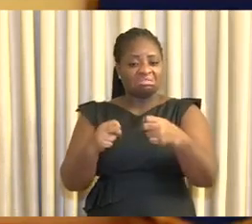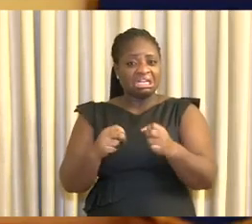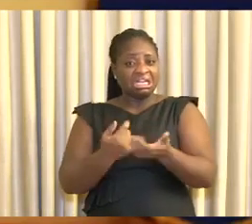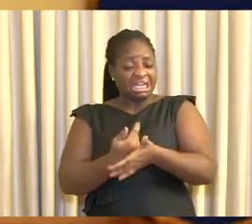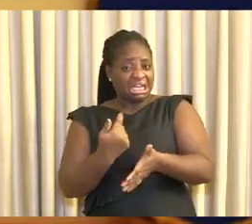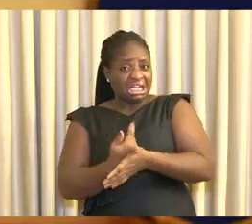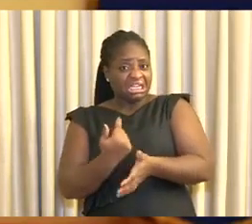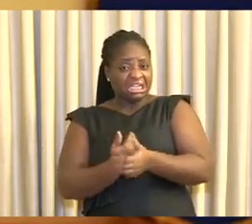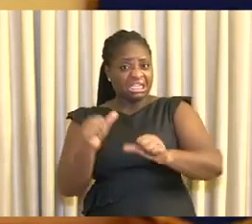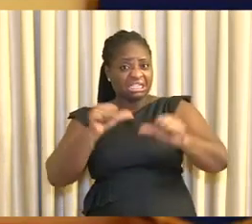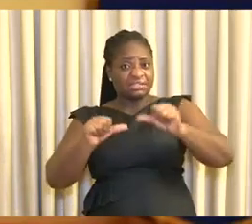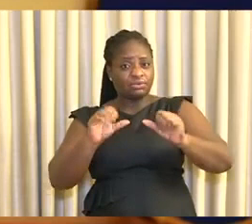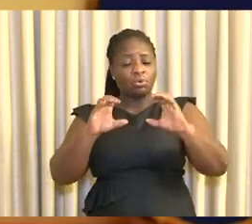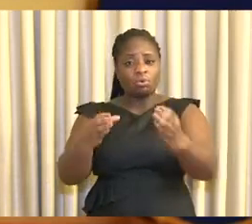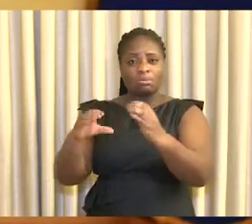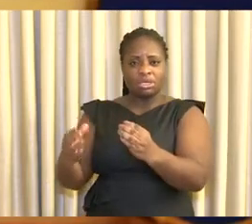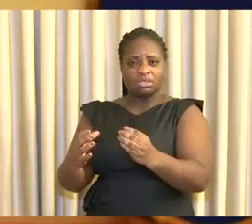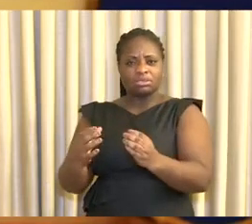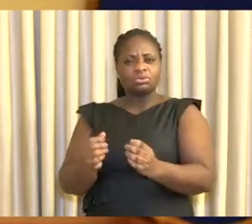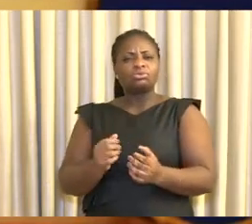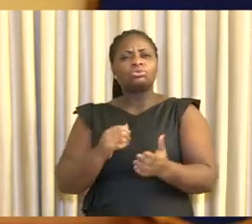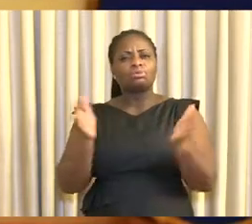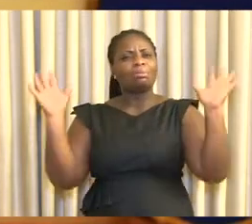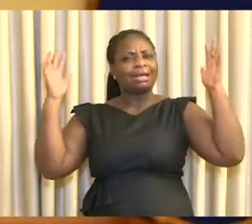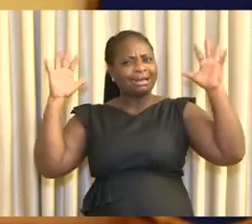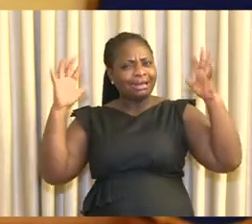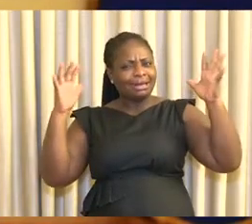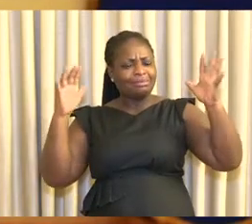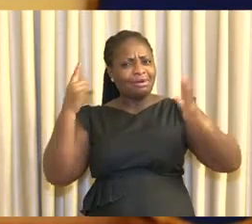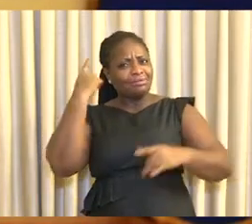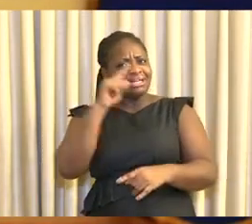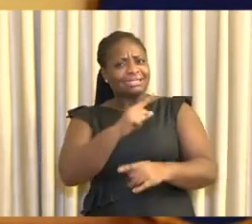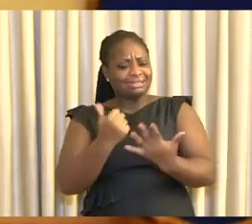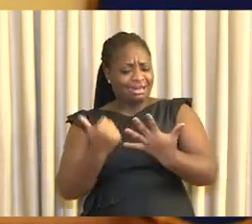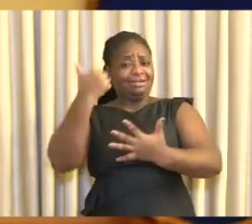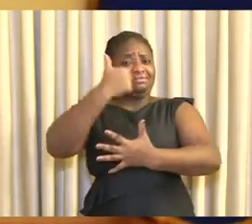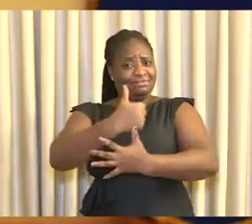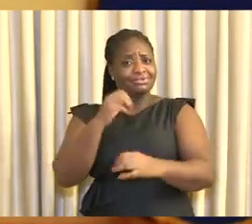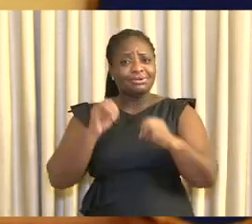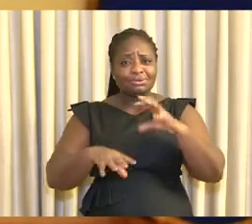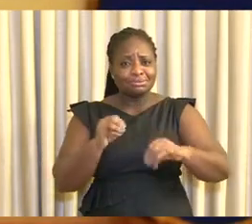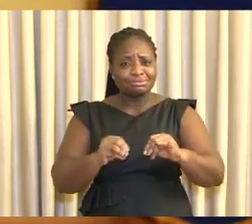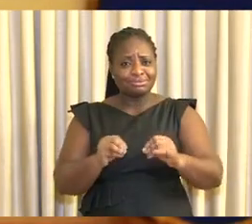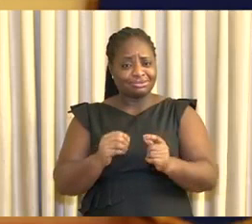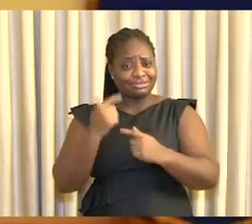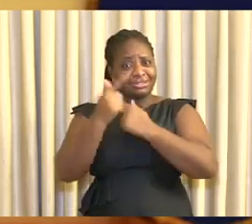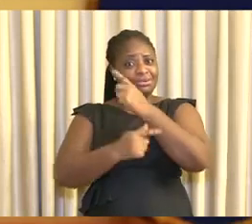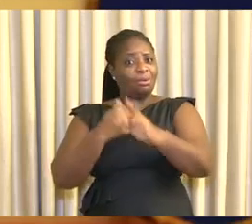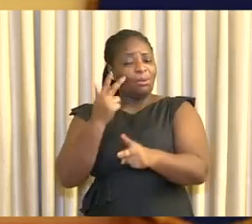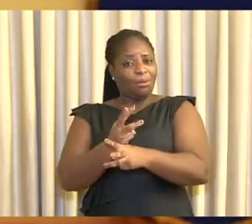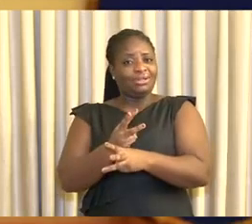community is to be warmly applauded for this advance in contribution to global knowledge.